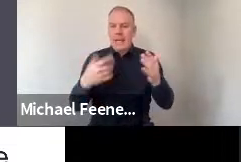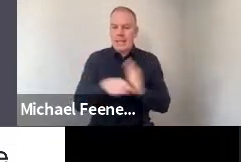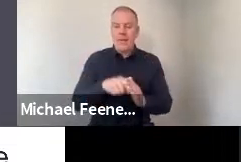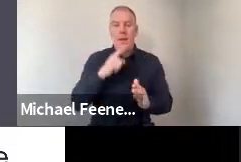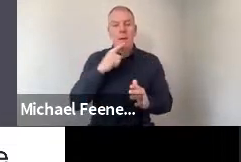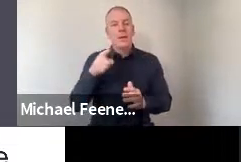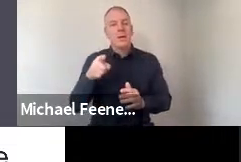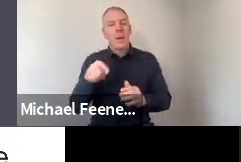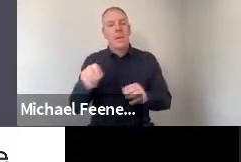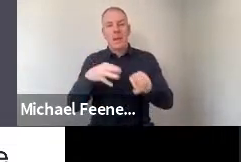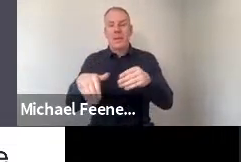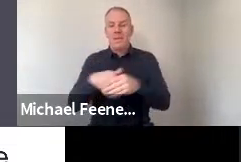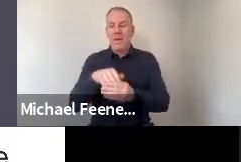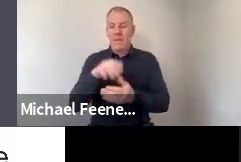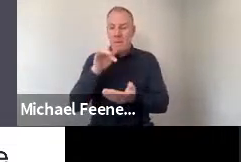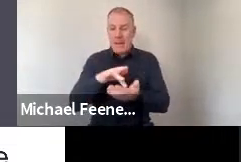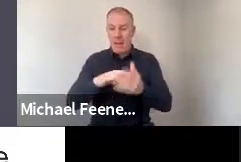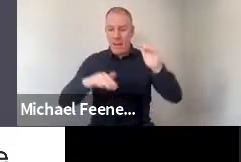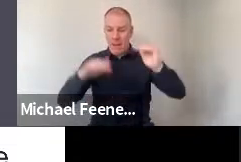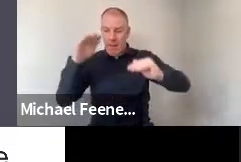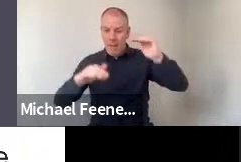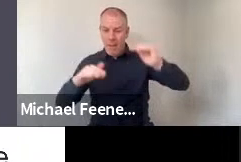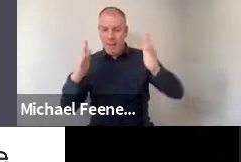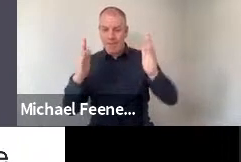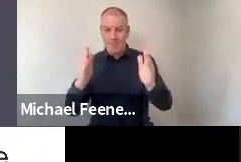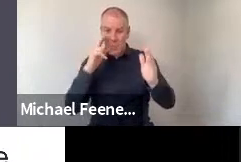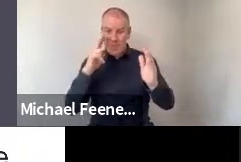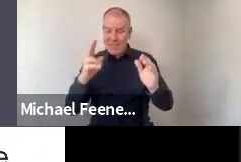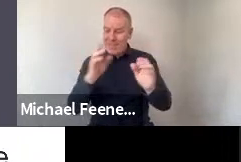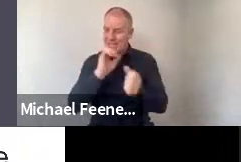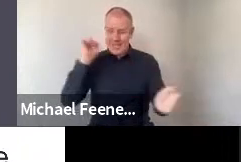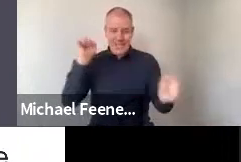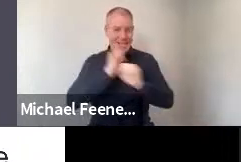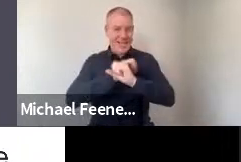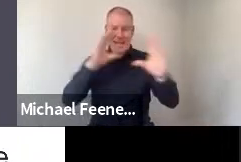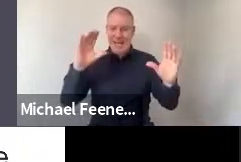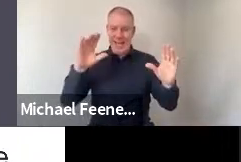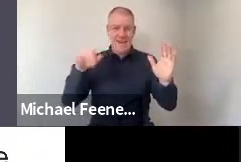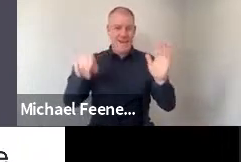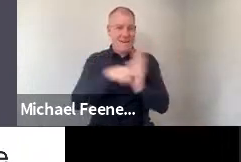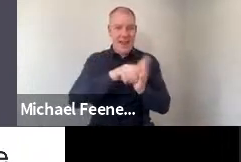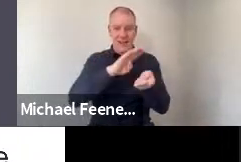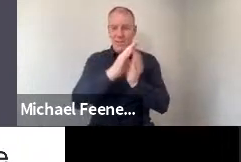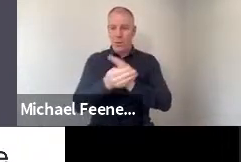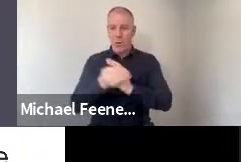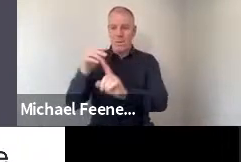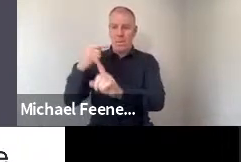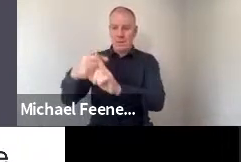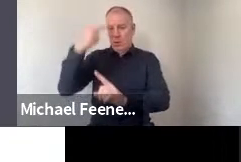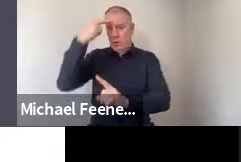in those kind of middle areas, there was a clear shift from negative over to the positive side.